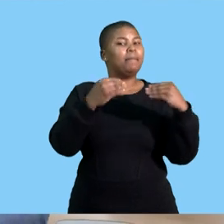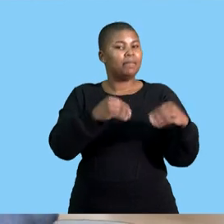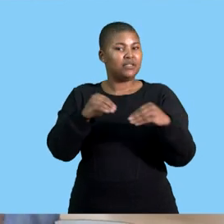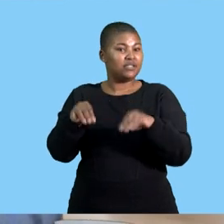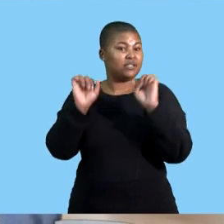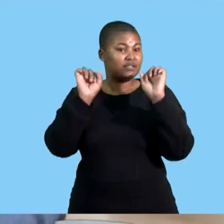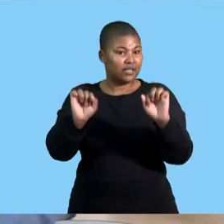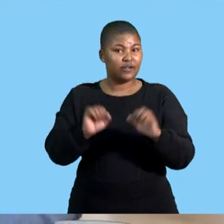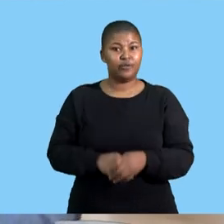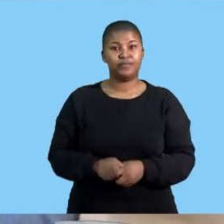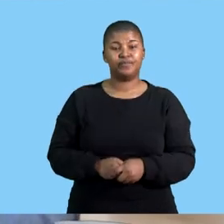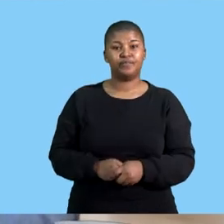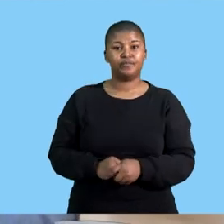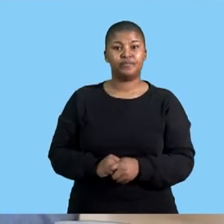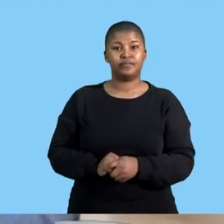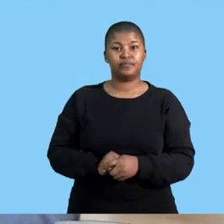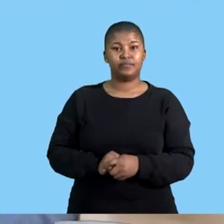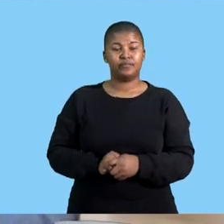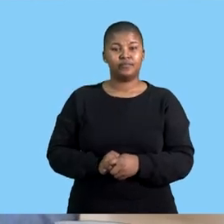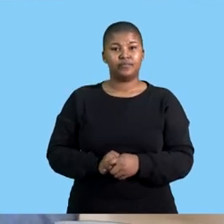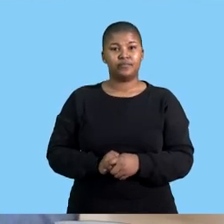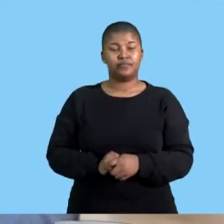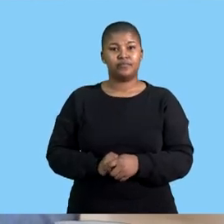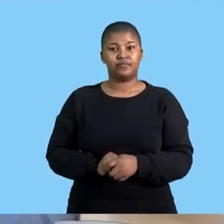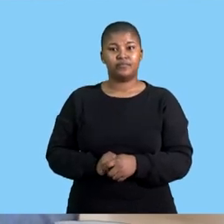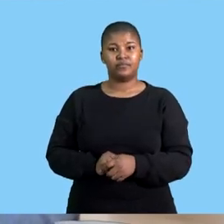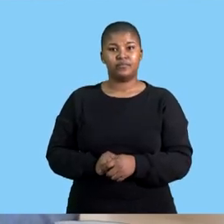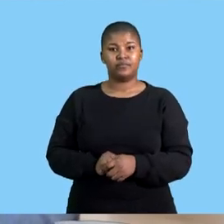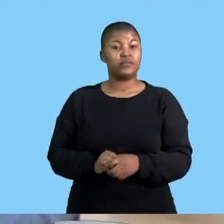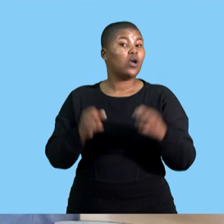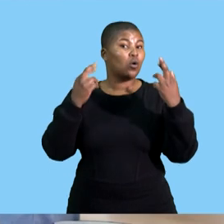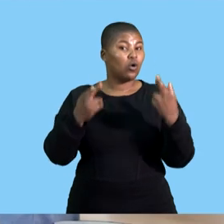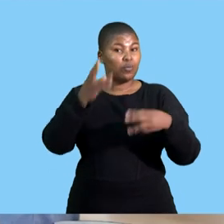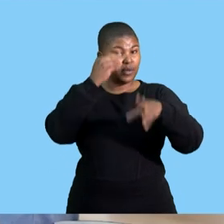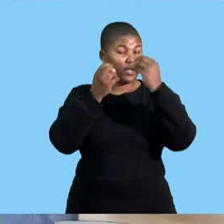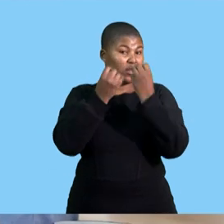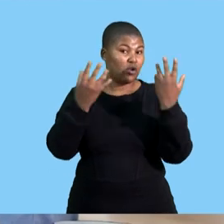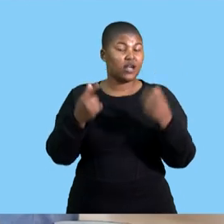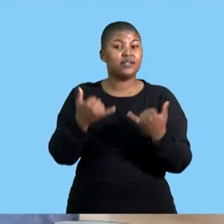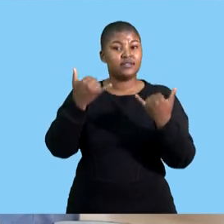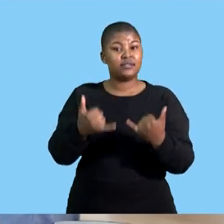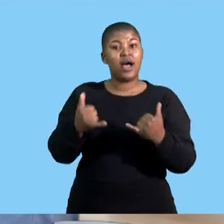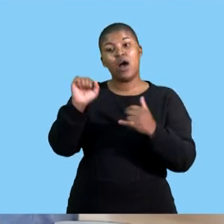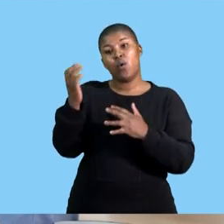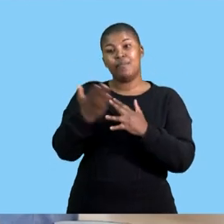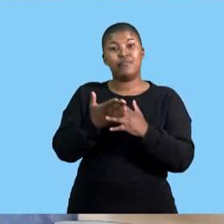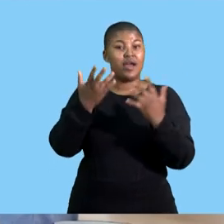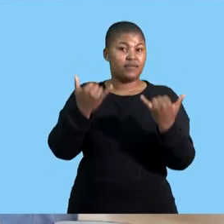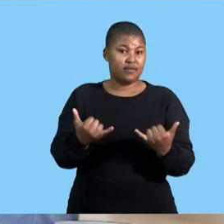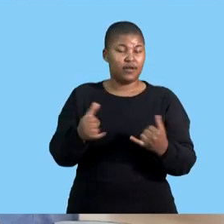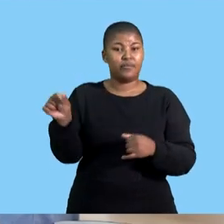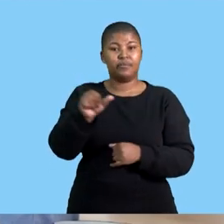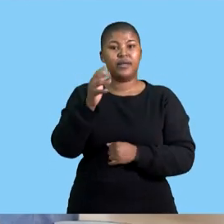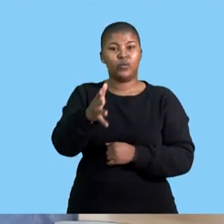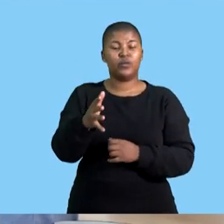and wish that you have learned a lot so before we even wrap up our lesson let us just take another